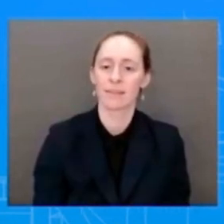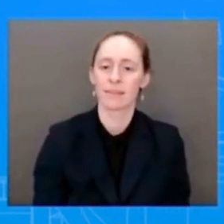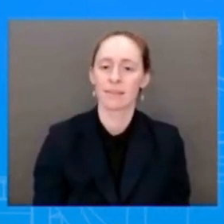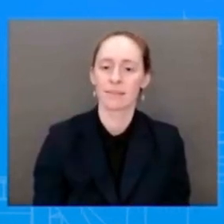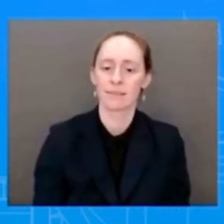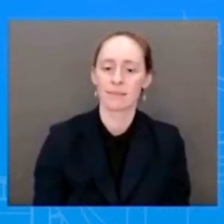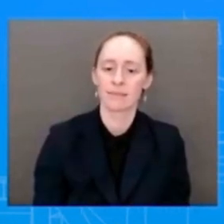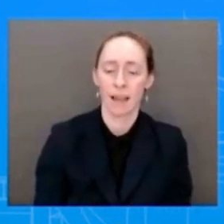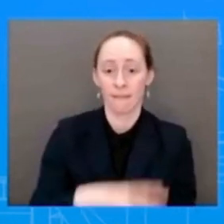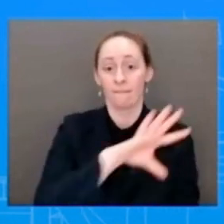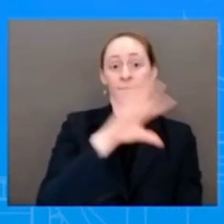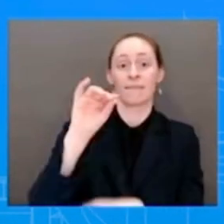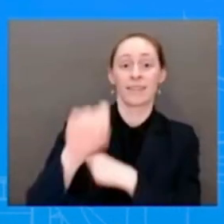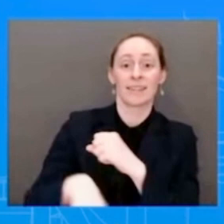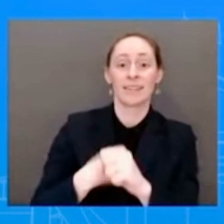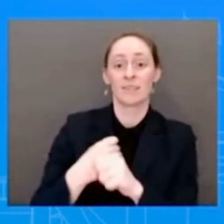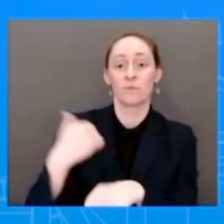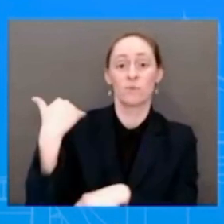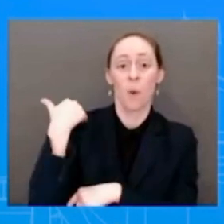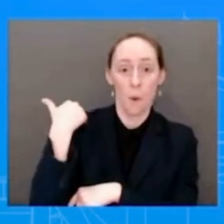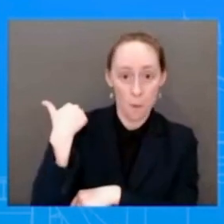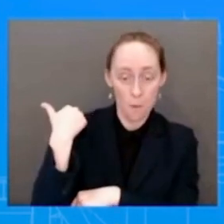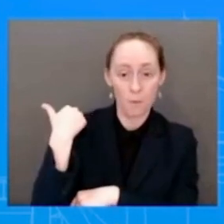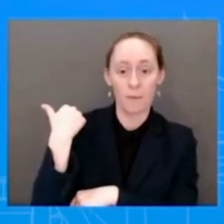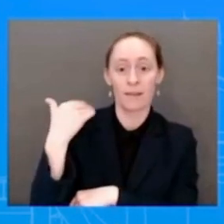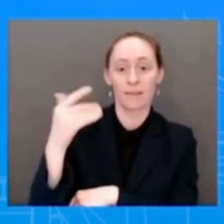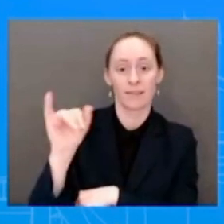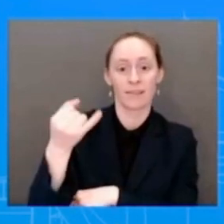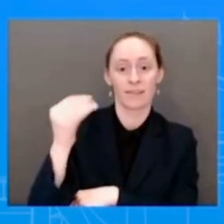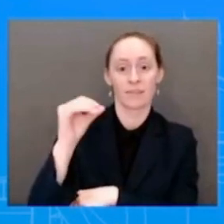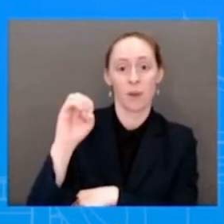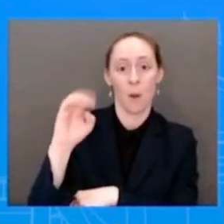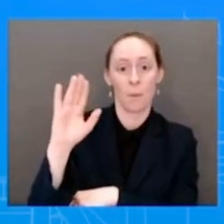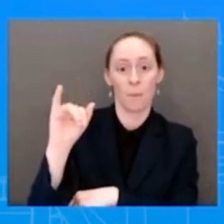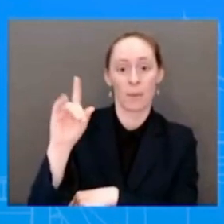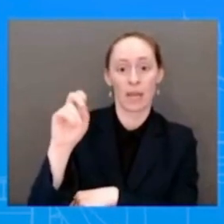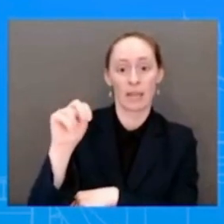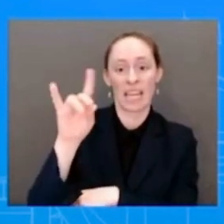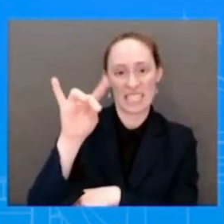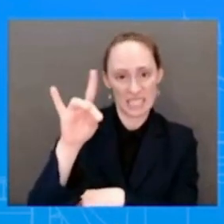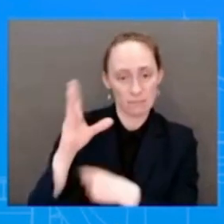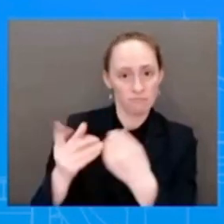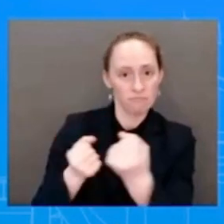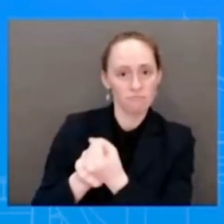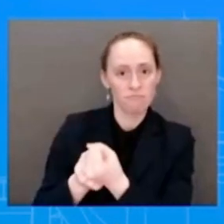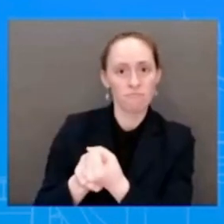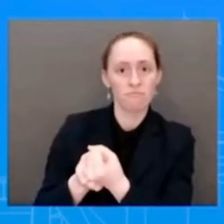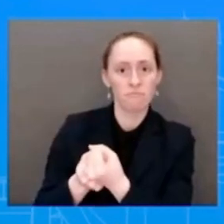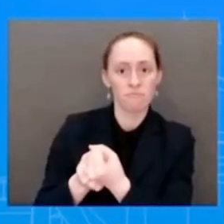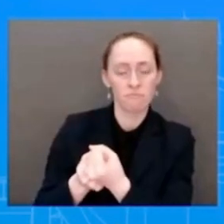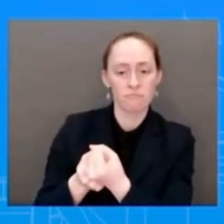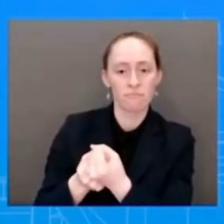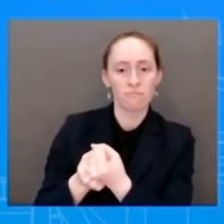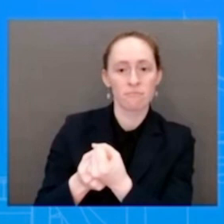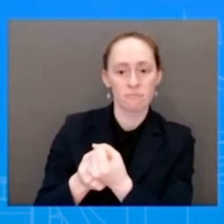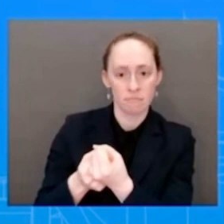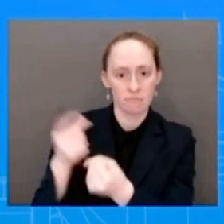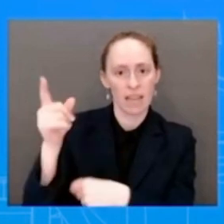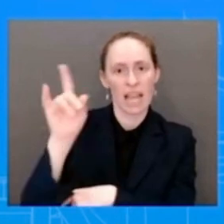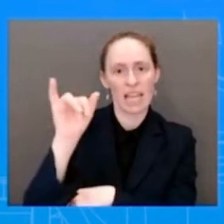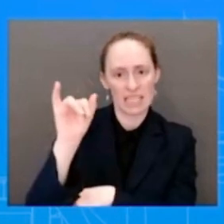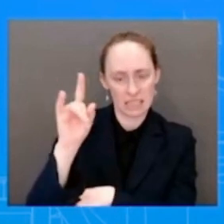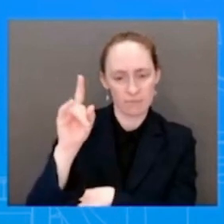Biden voted for a framework or a timeline that has the President proposing a budget first and then Congress disposing of that budget.